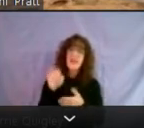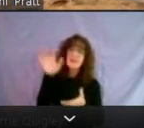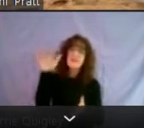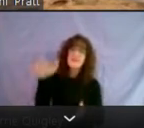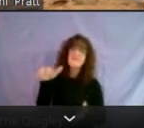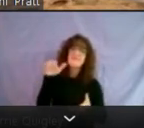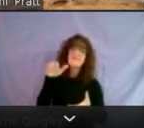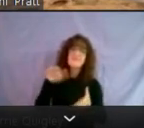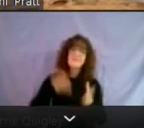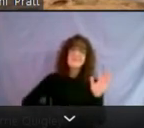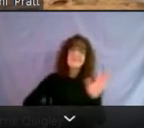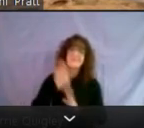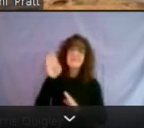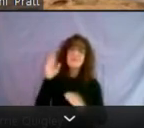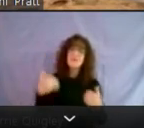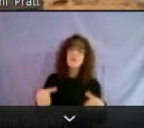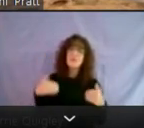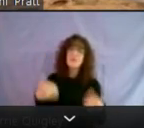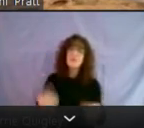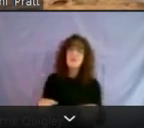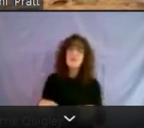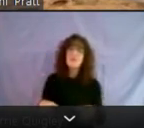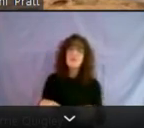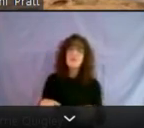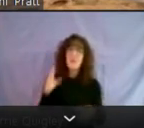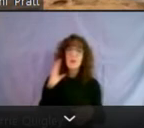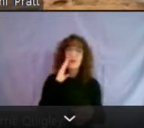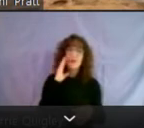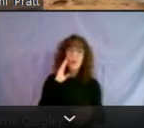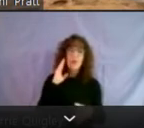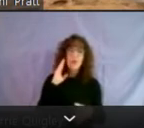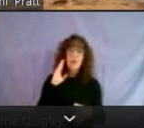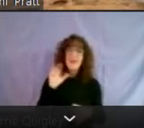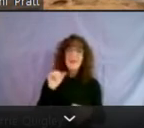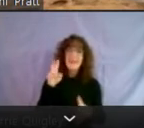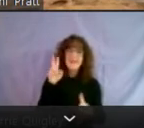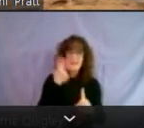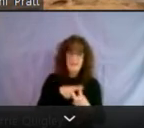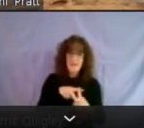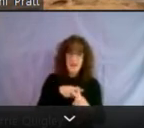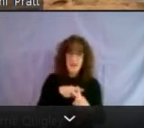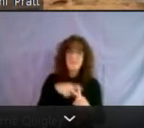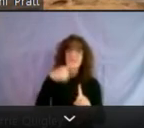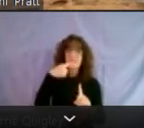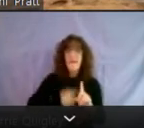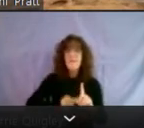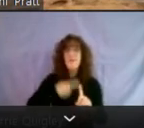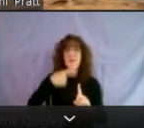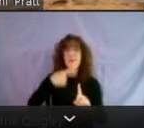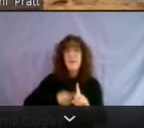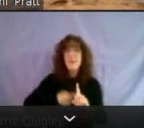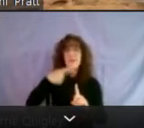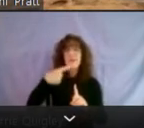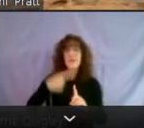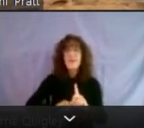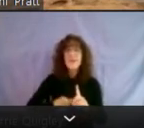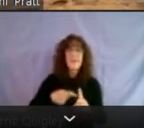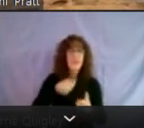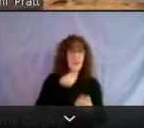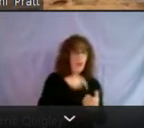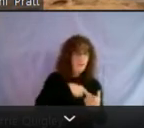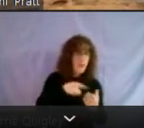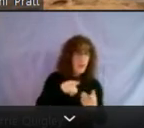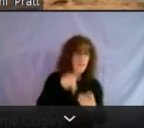We know that cases are filed serially, which means that every month that a payment wasn't made,